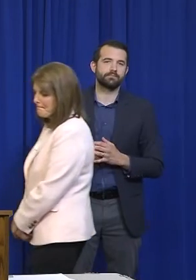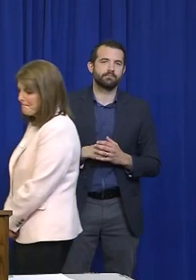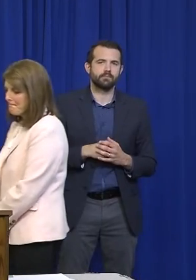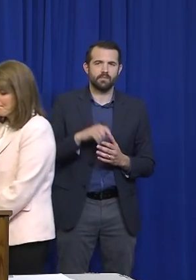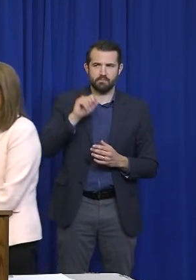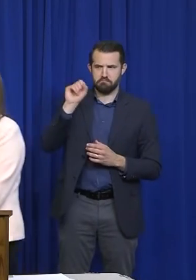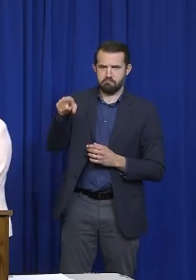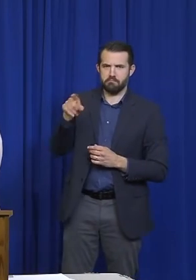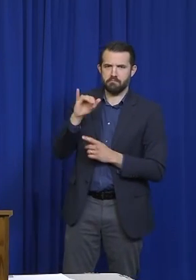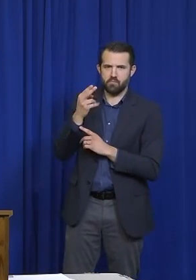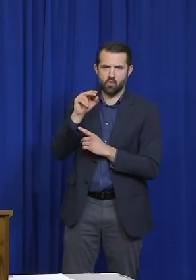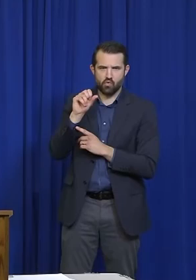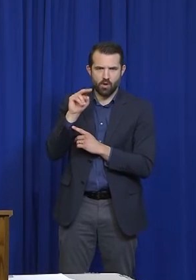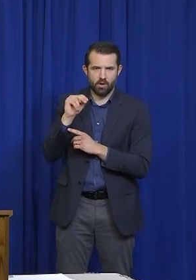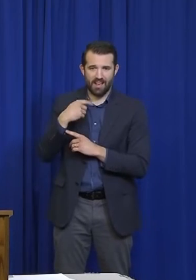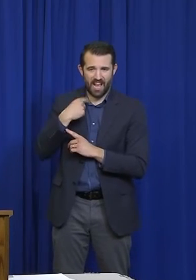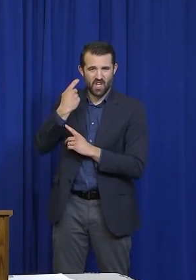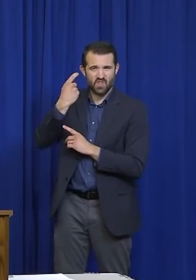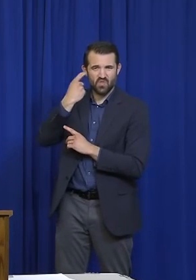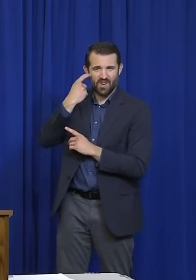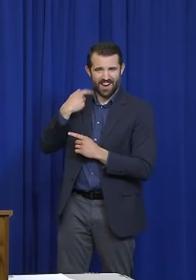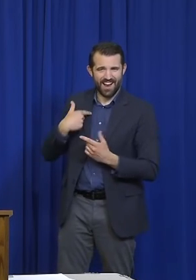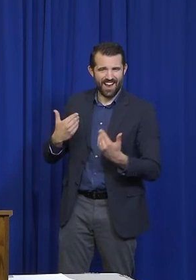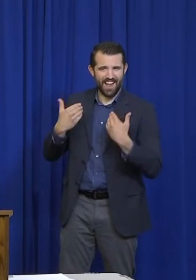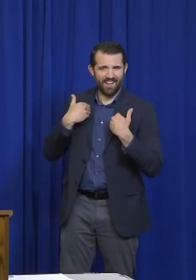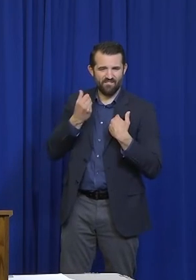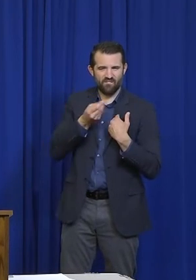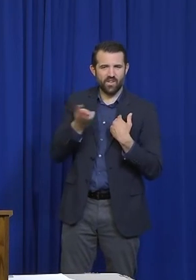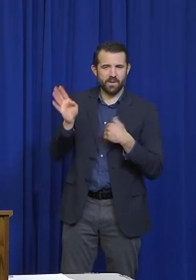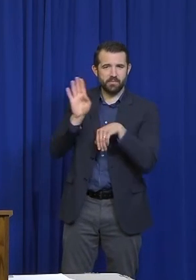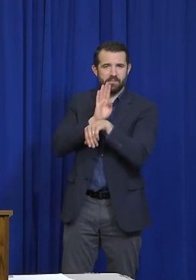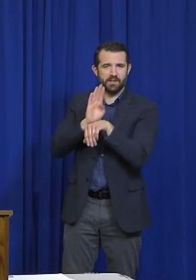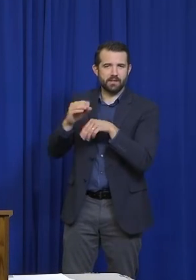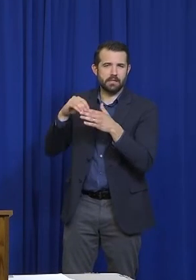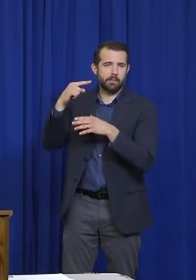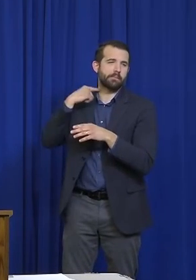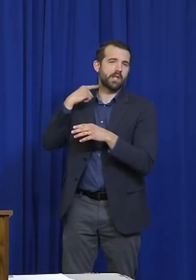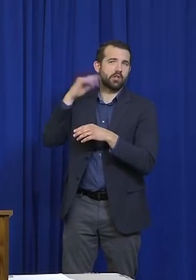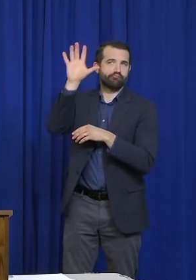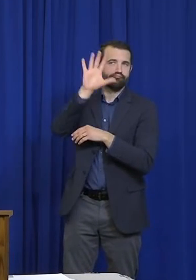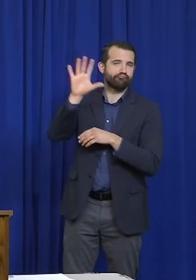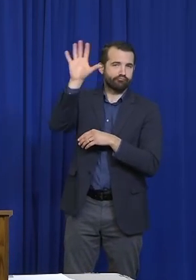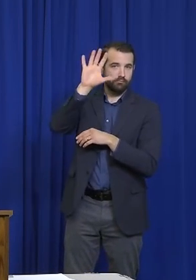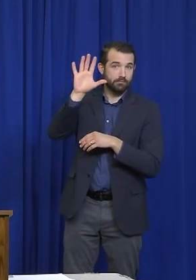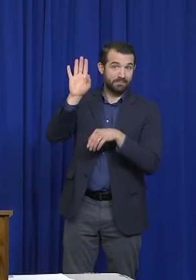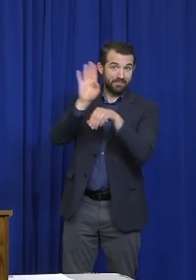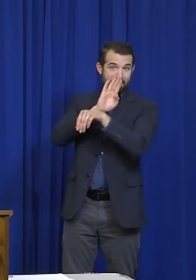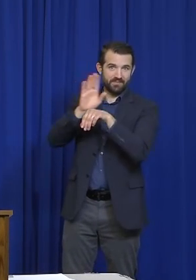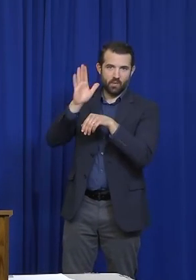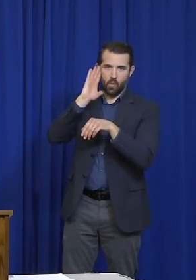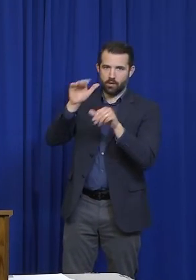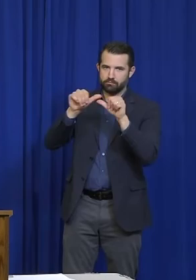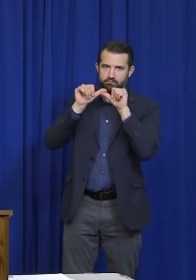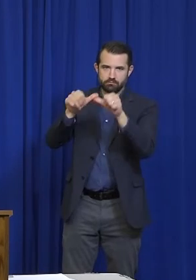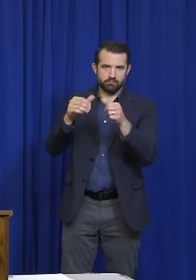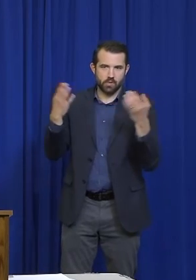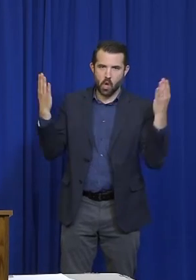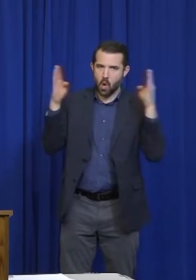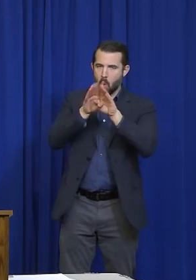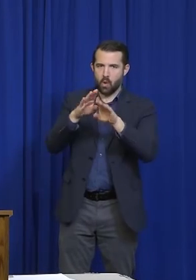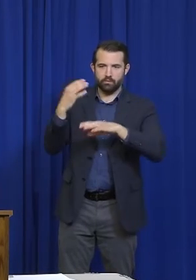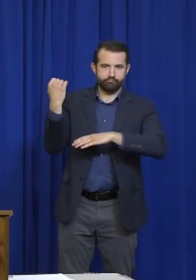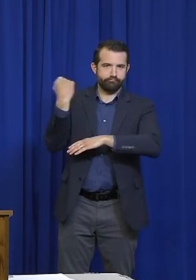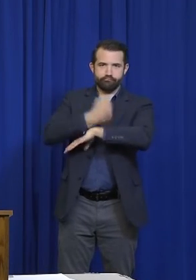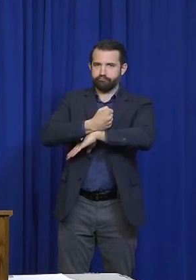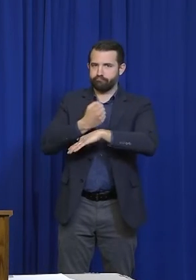closure for last few weeks. Do you have any data or a sense of how many businesses have ended up closing altogether across the state or may